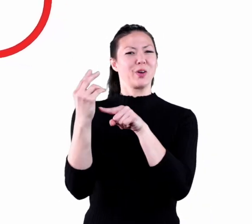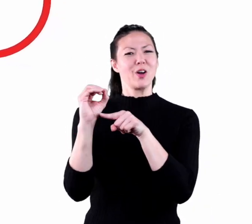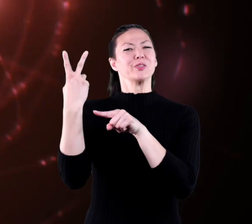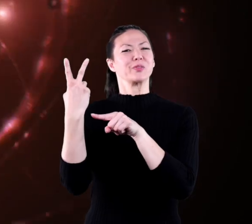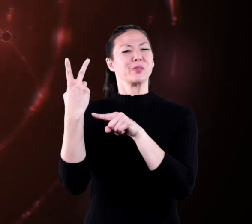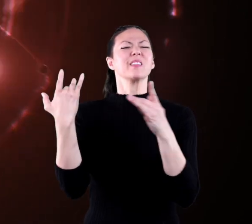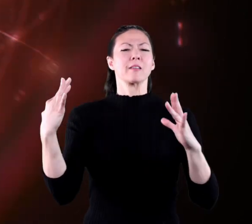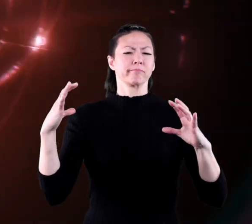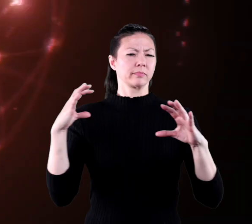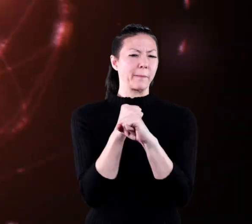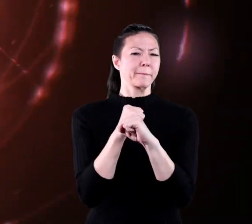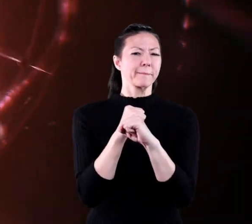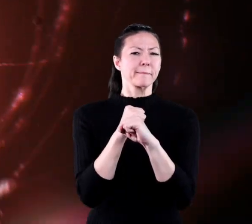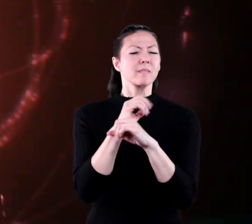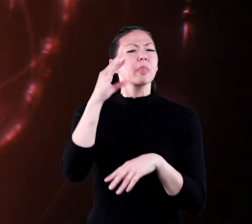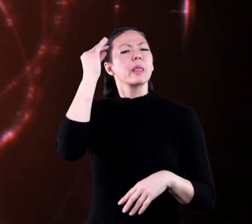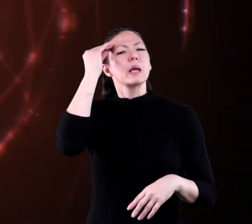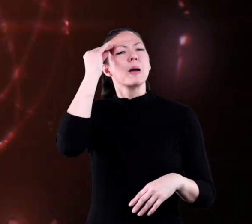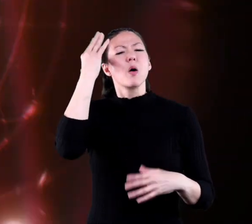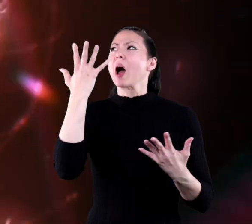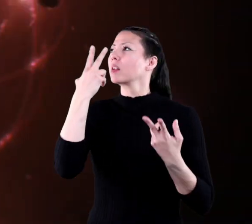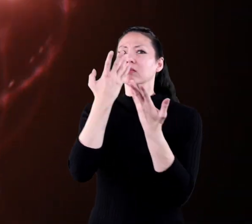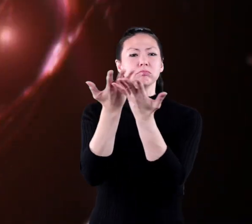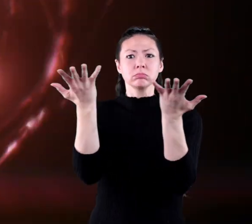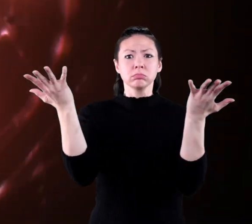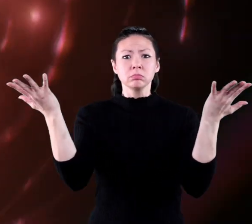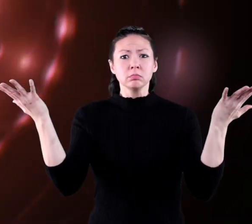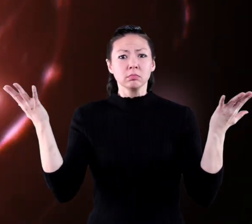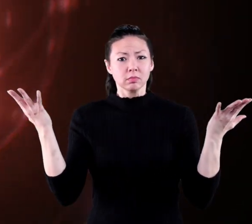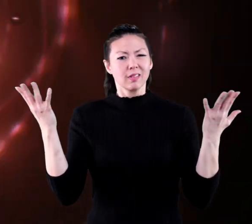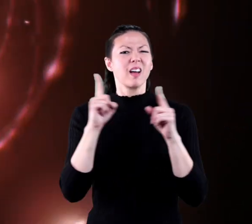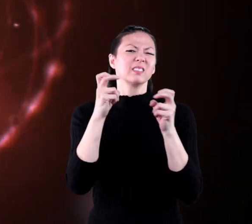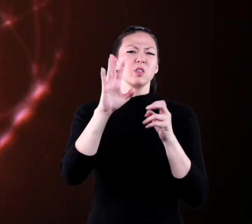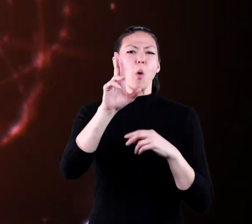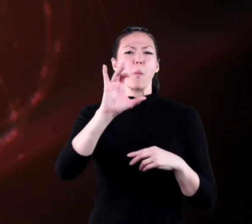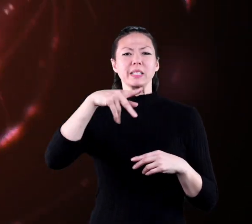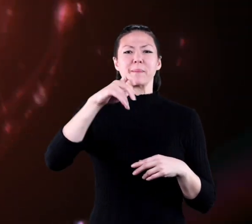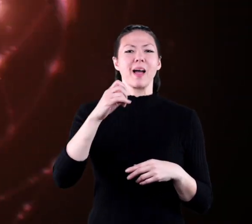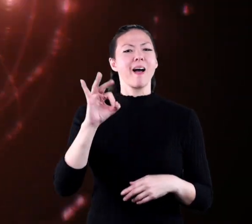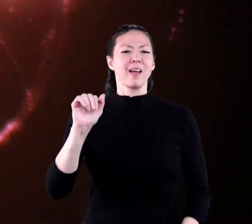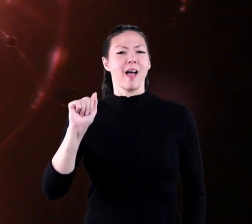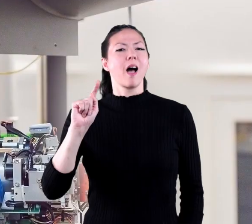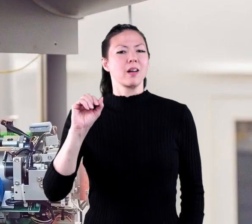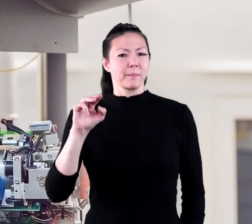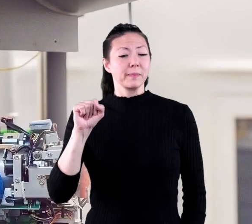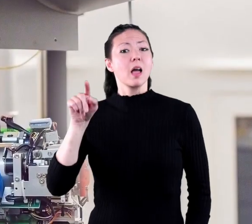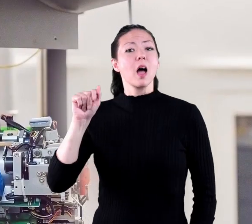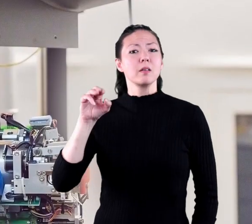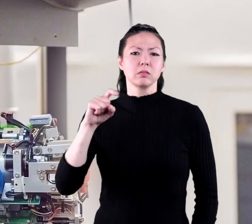O2. So, to sum up, try to think of all the things around us as a recipe of atoms.